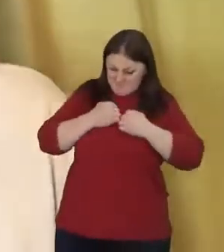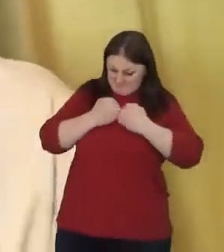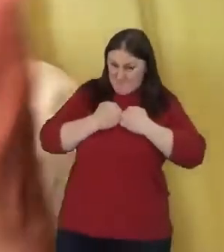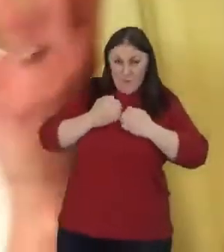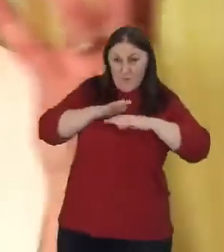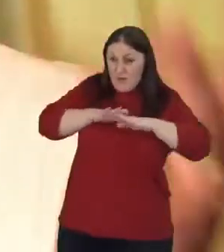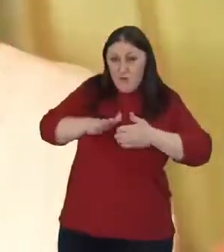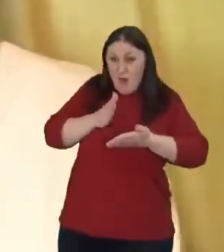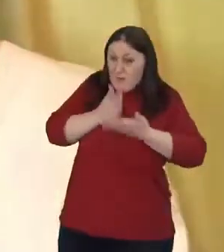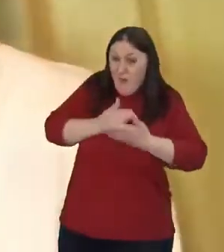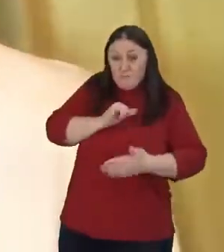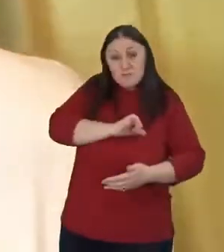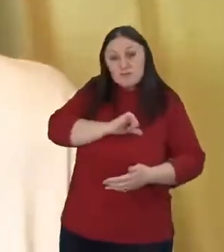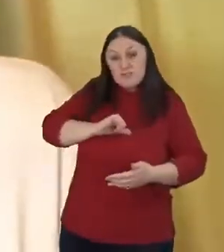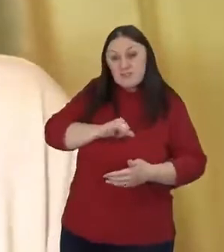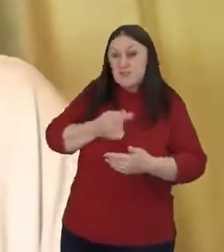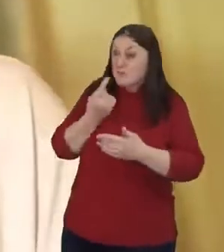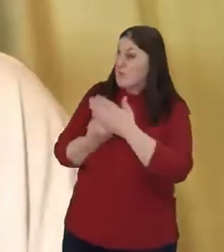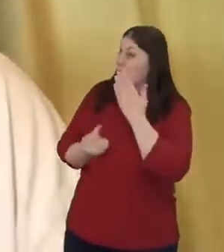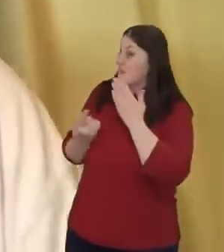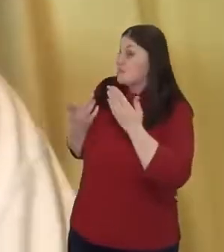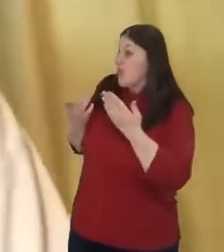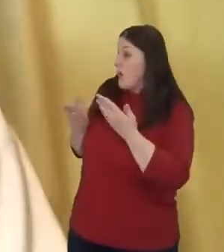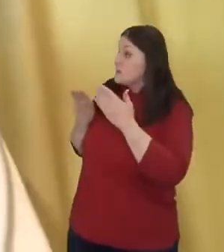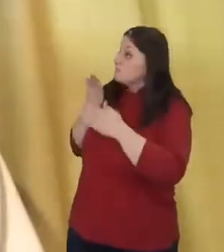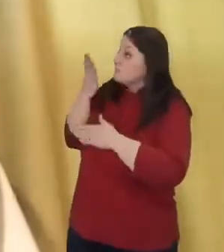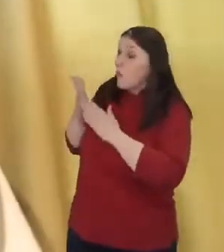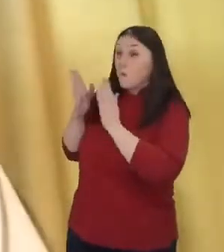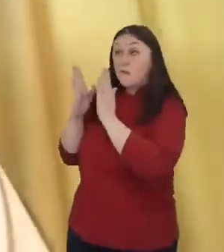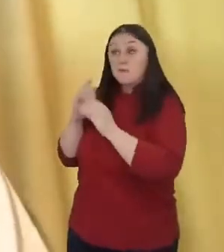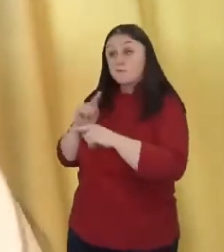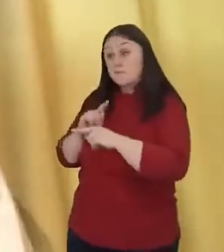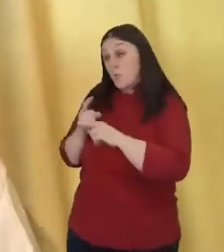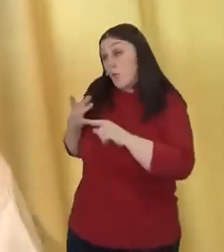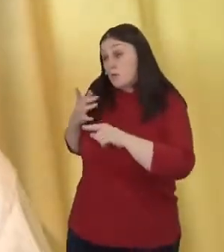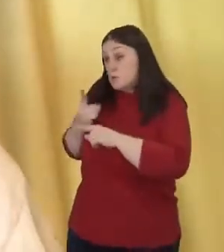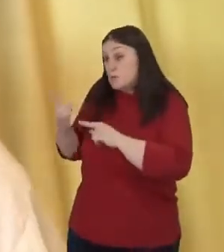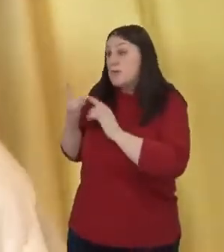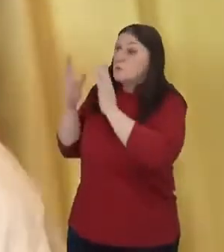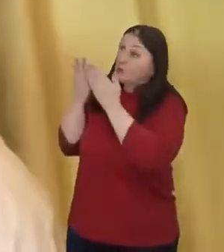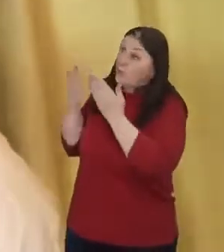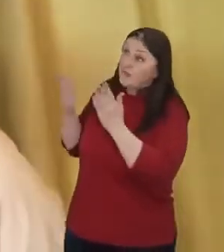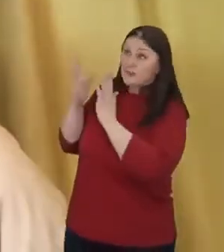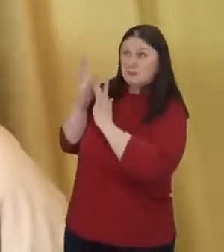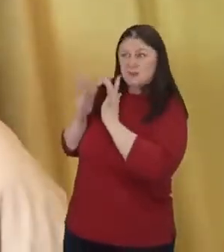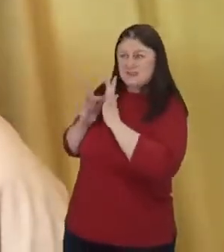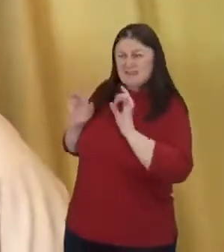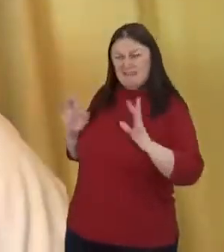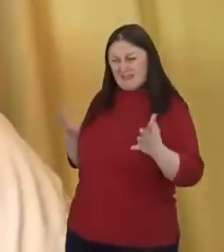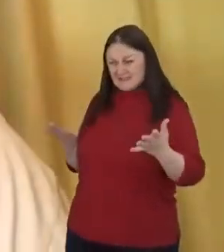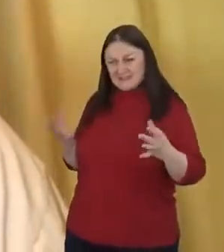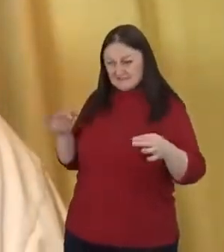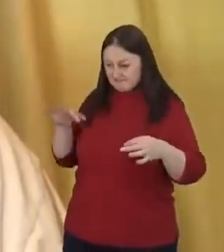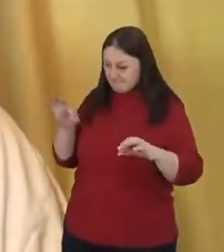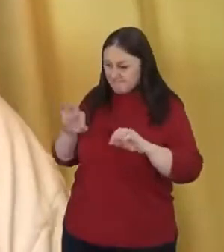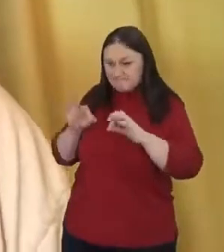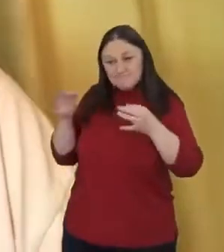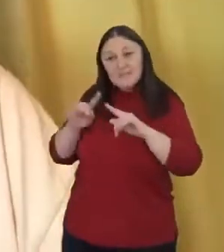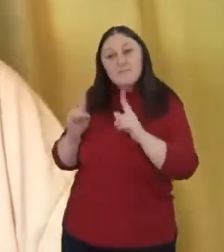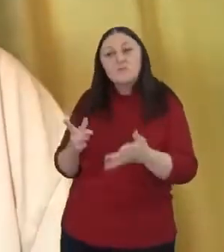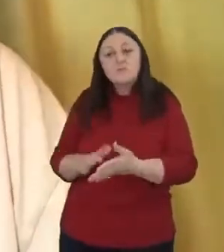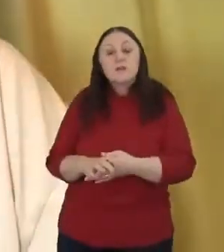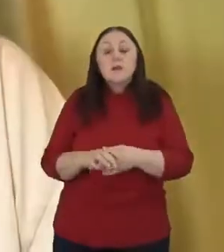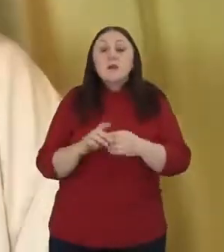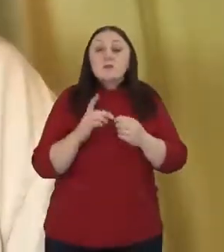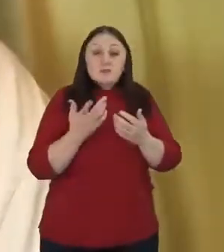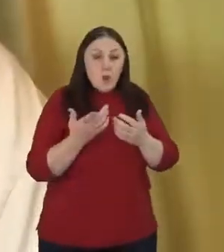morning. So this has to transform our life, right? And as I have tried to figure this out, you know,